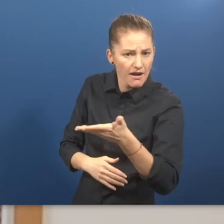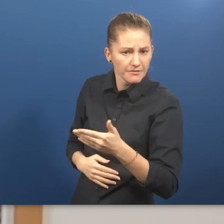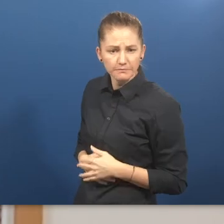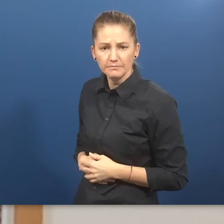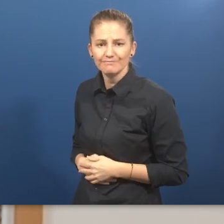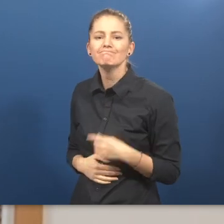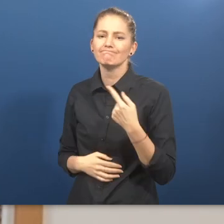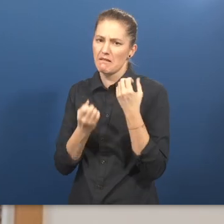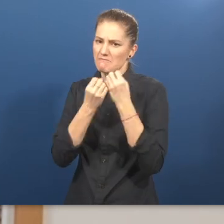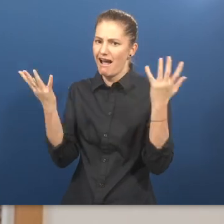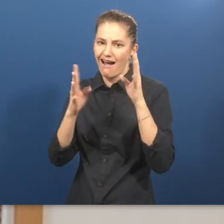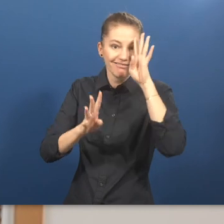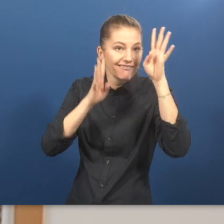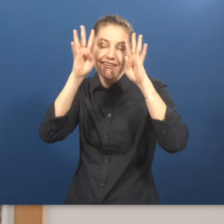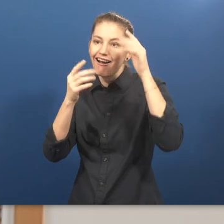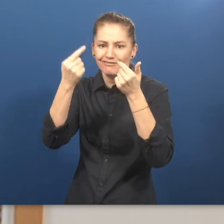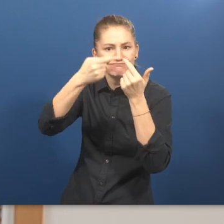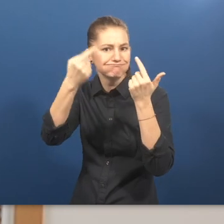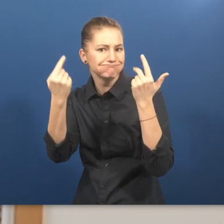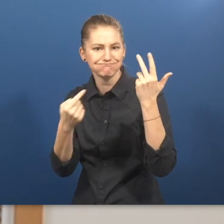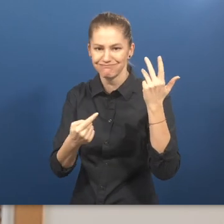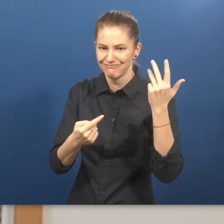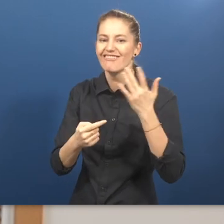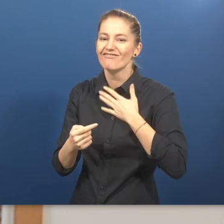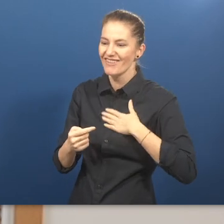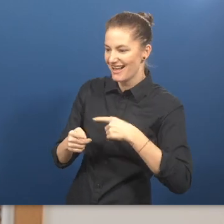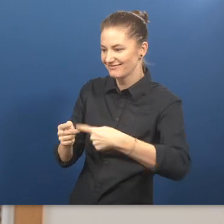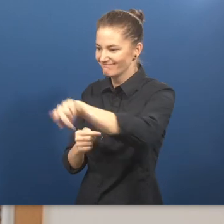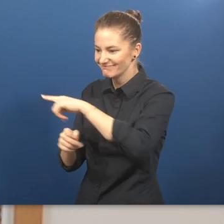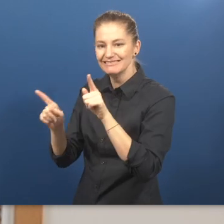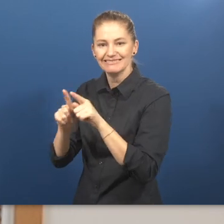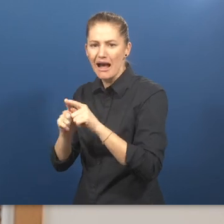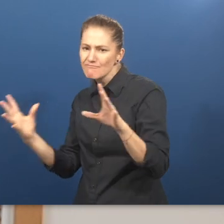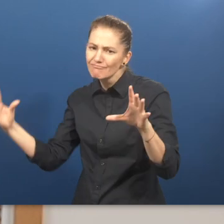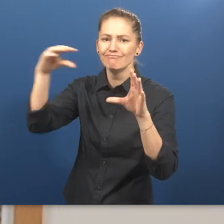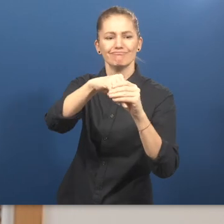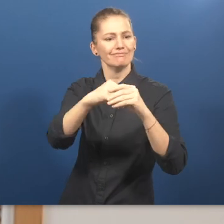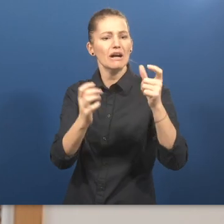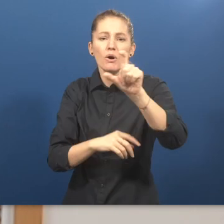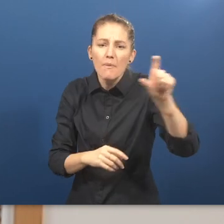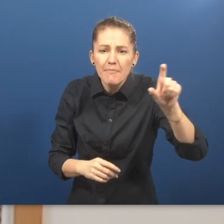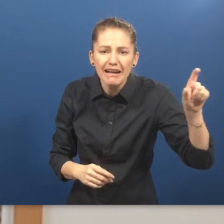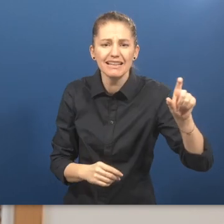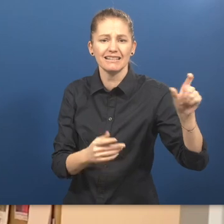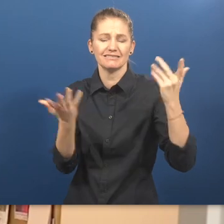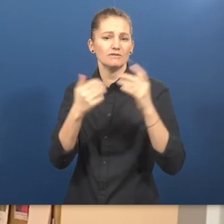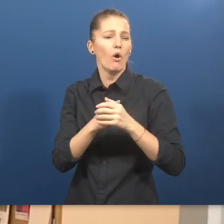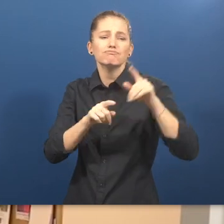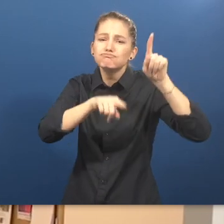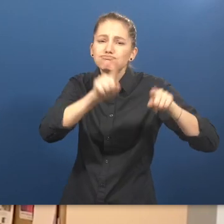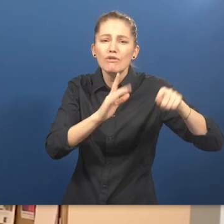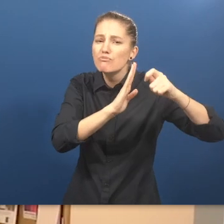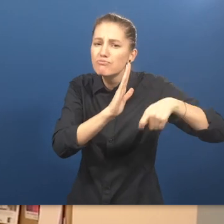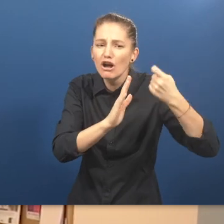We have many creative ideas to help people to become employed in social enterprises, green energy and